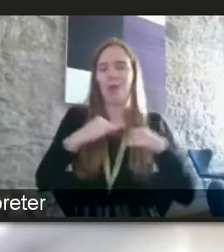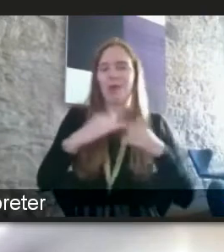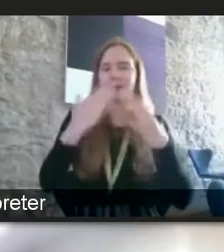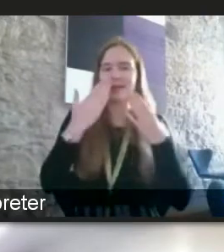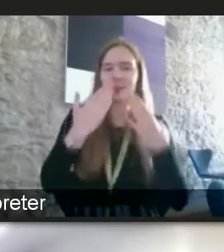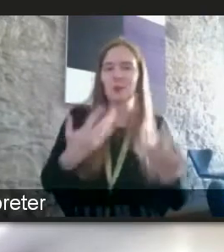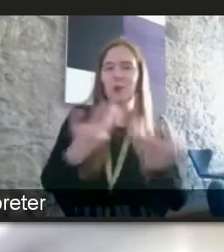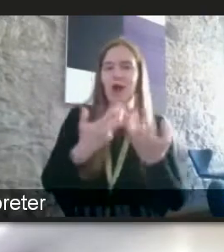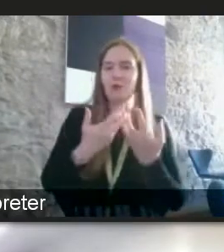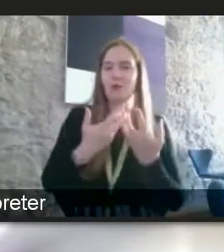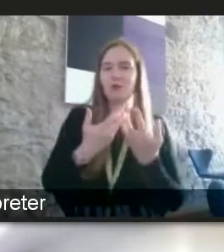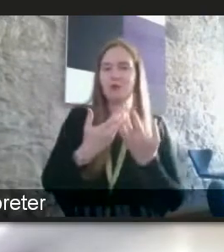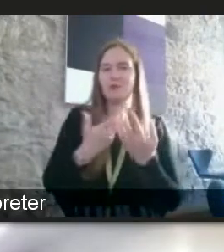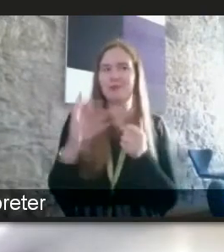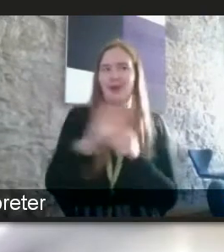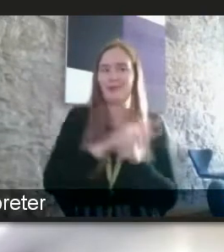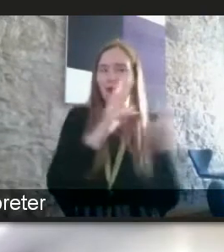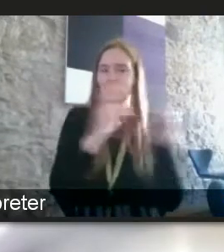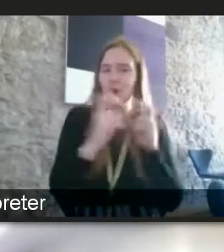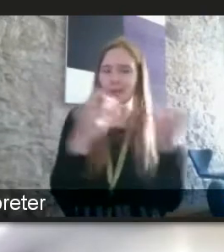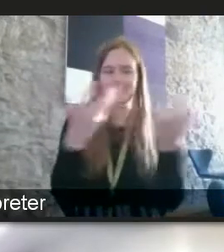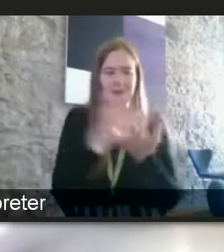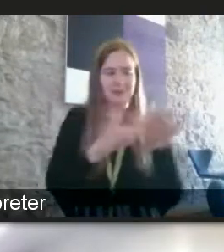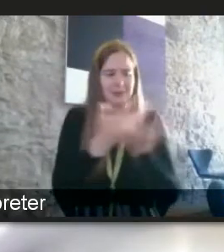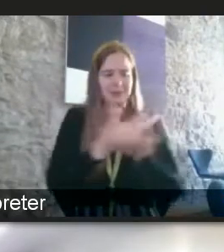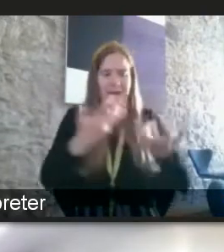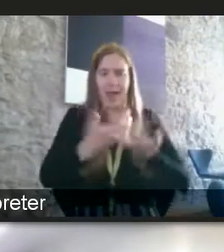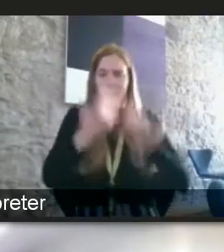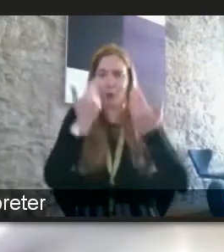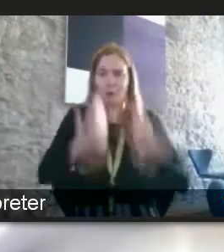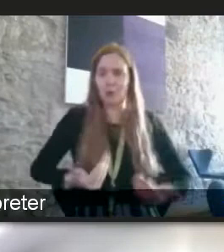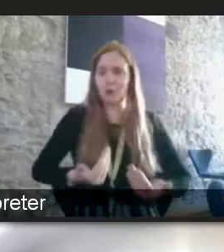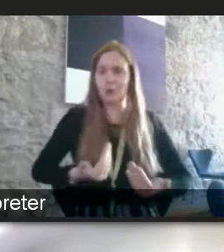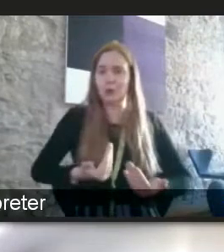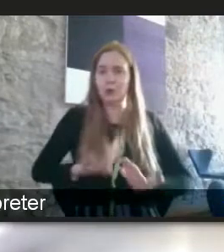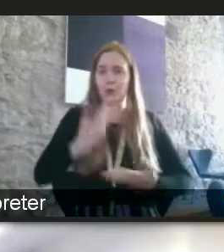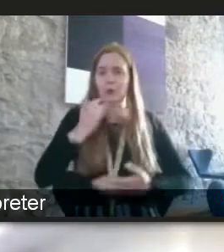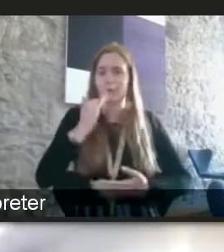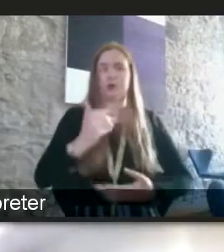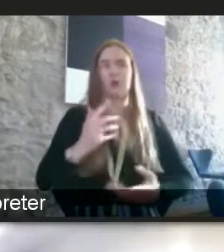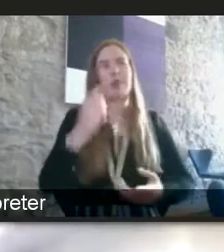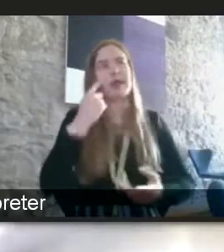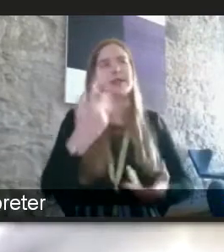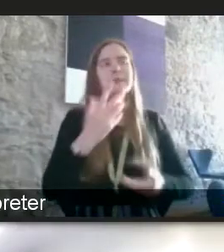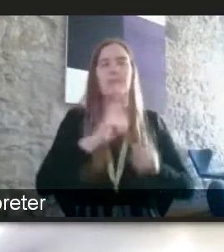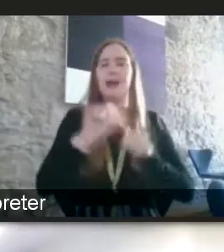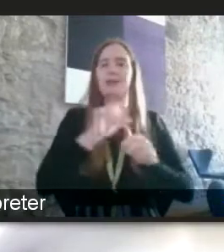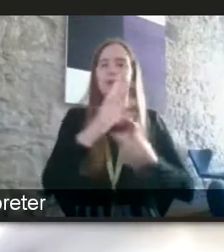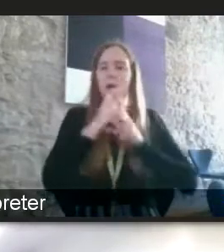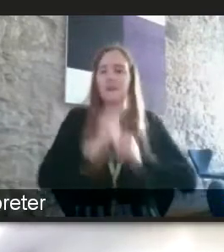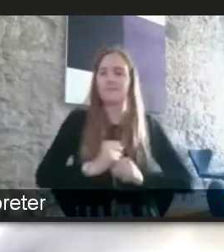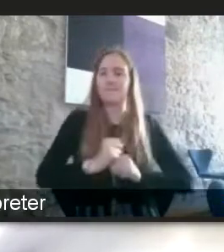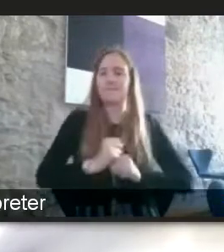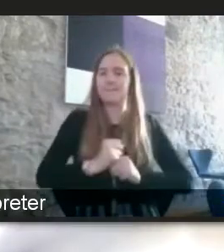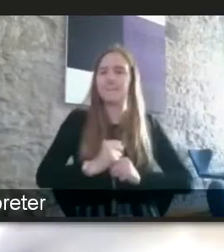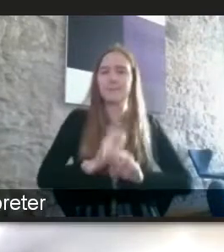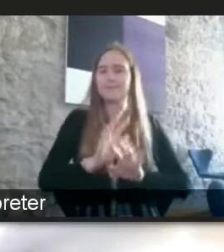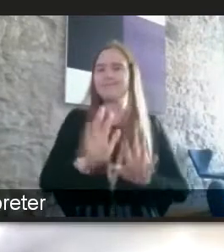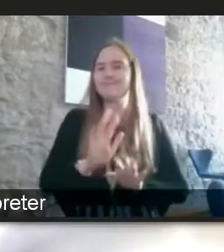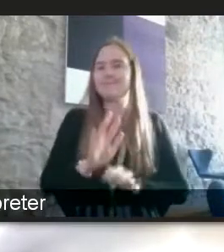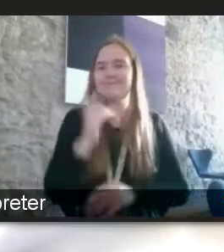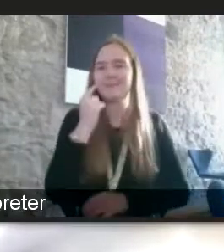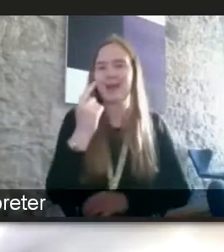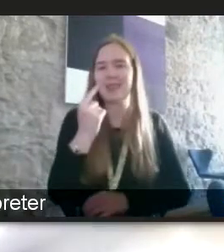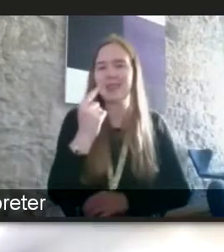to tackle a topic they don't know how to discuss it they don't want to offend anybody so they don't talk about it what i would say is actually kind of